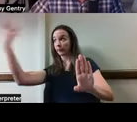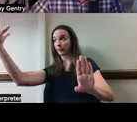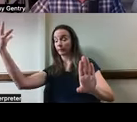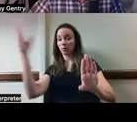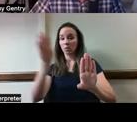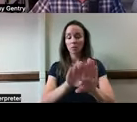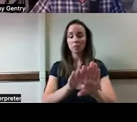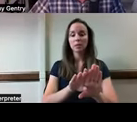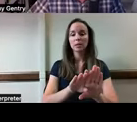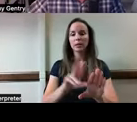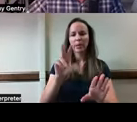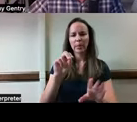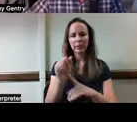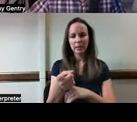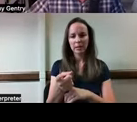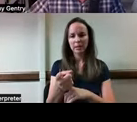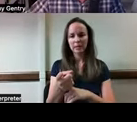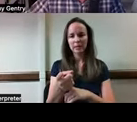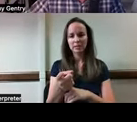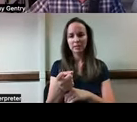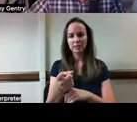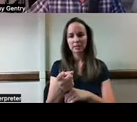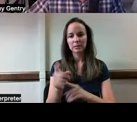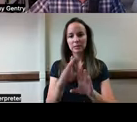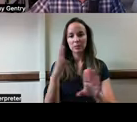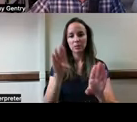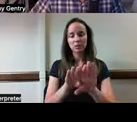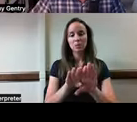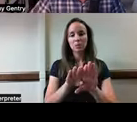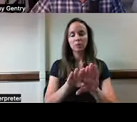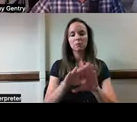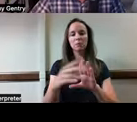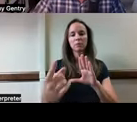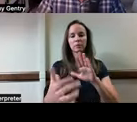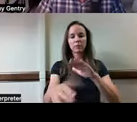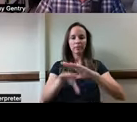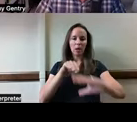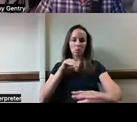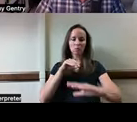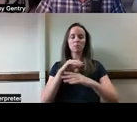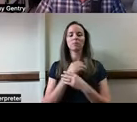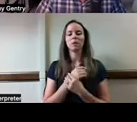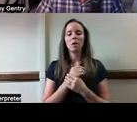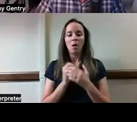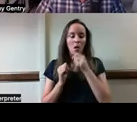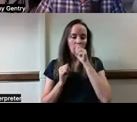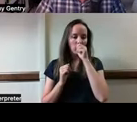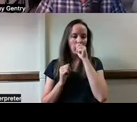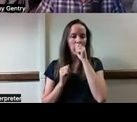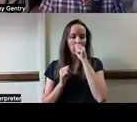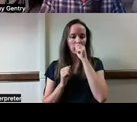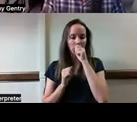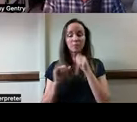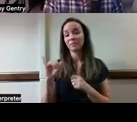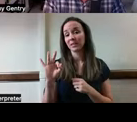hour later, more or less, the door is open again and closed again as she comes out. If something happens,